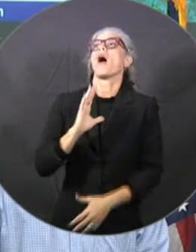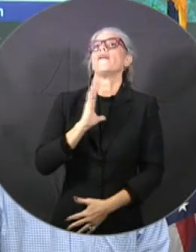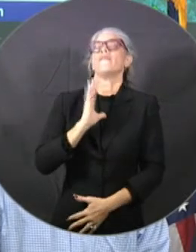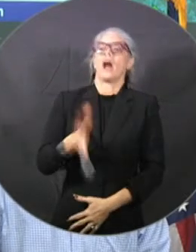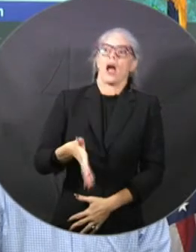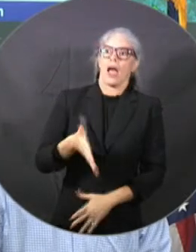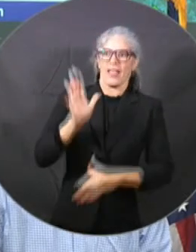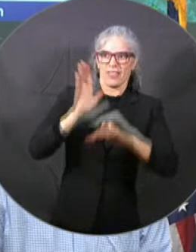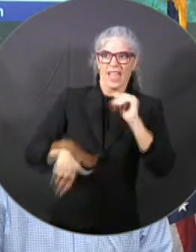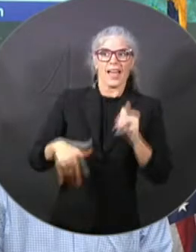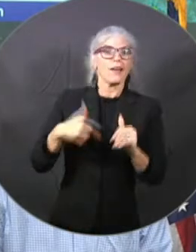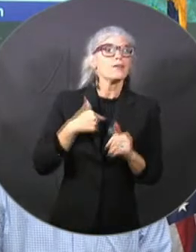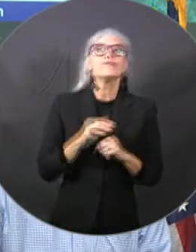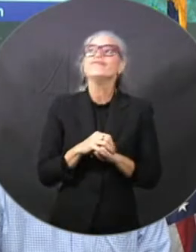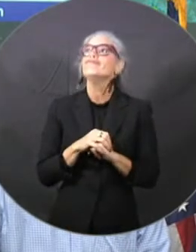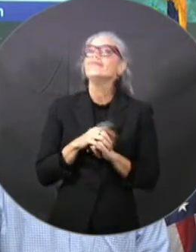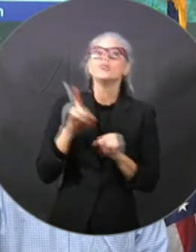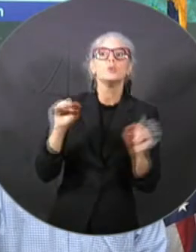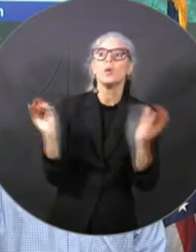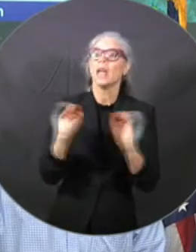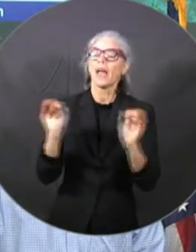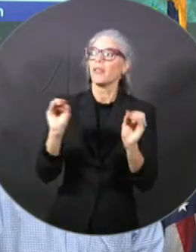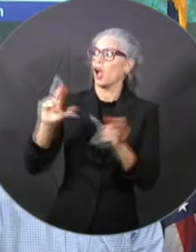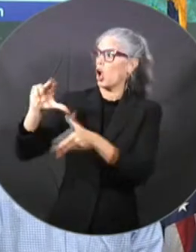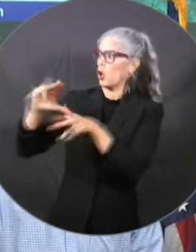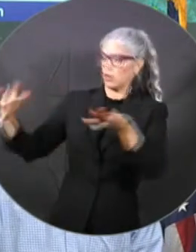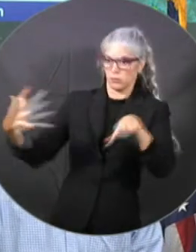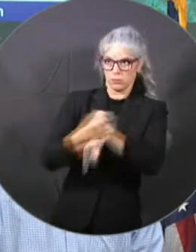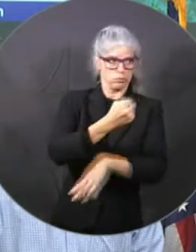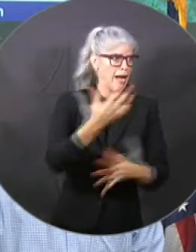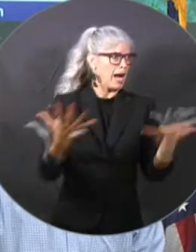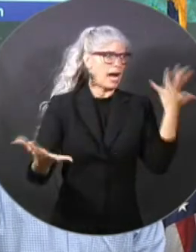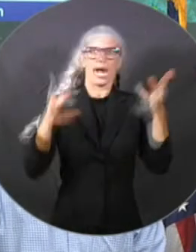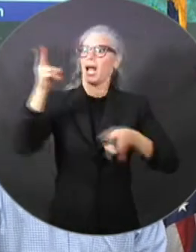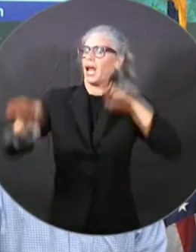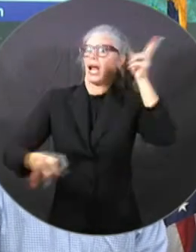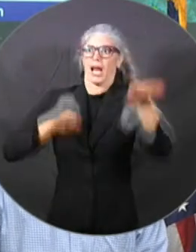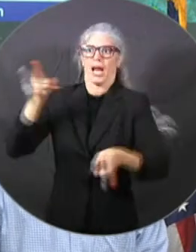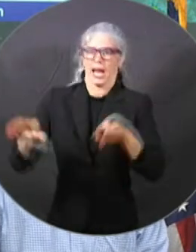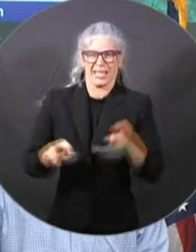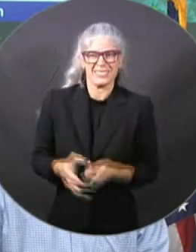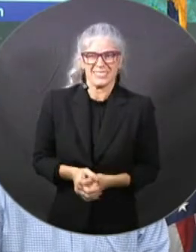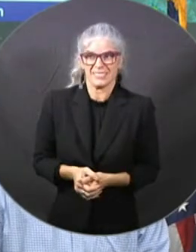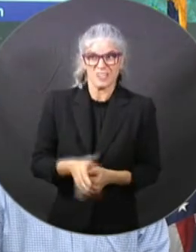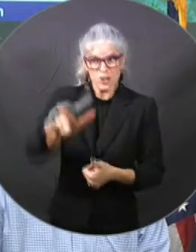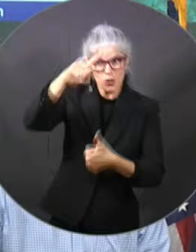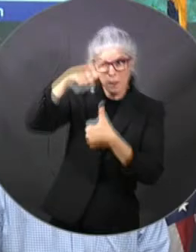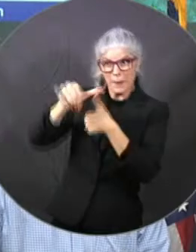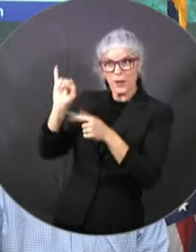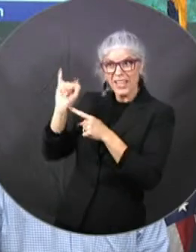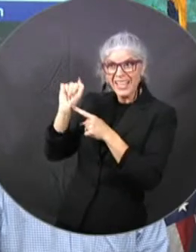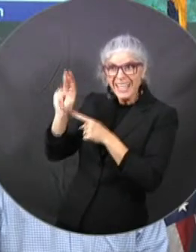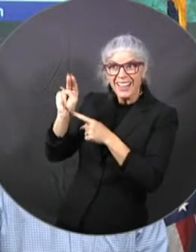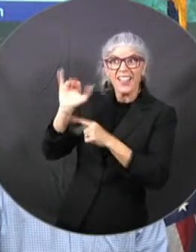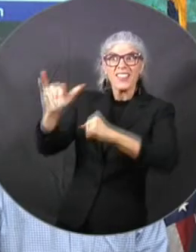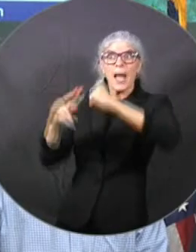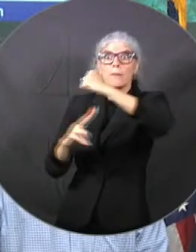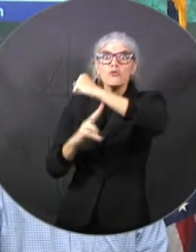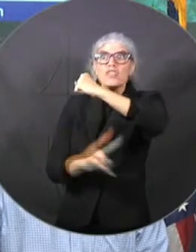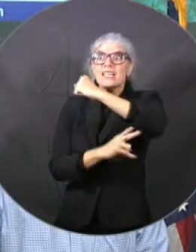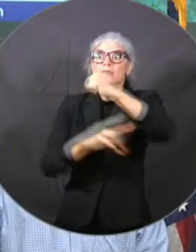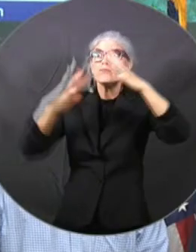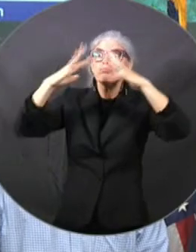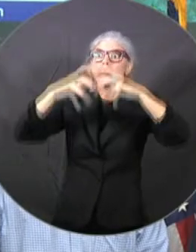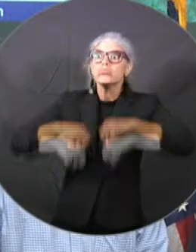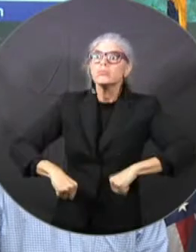this. And then if you remember with Hurricane Ian, when we rebuilt those bridges, we just paid for it. The state paid for it. I didn't wait for the federal government. I didn't wait